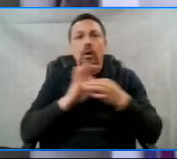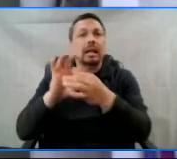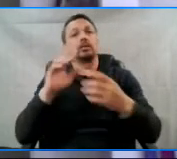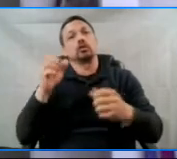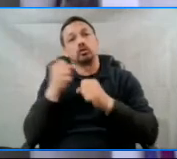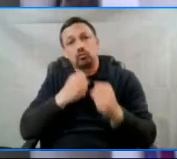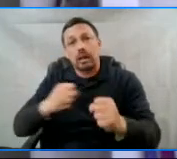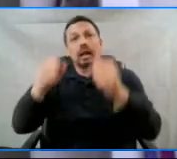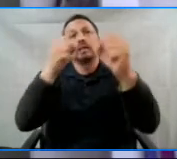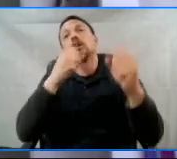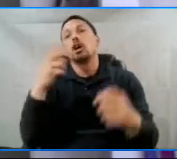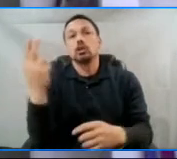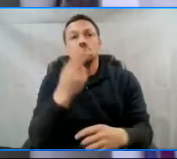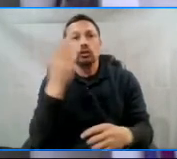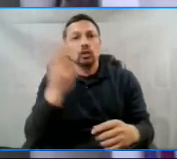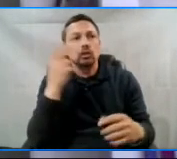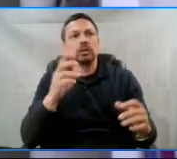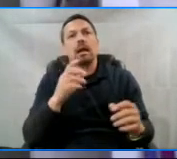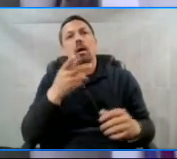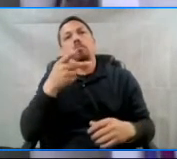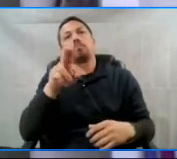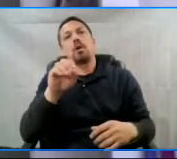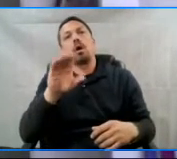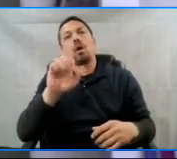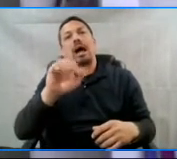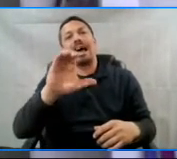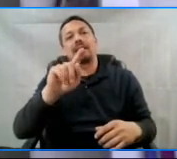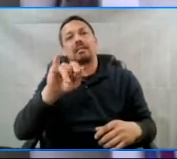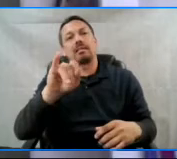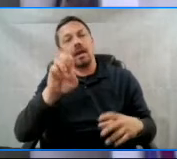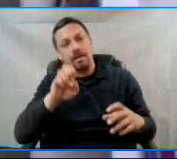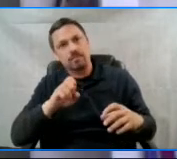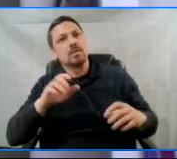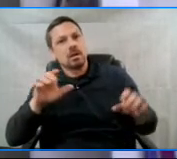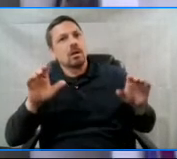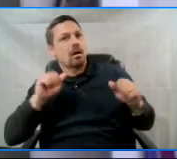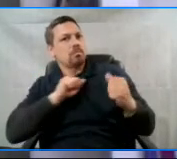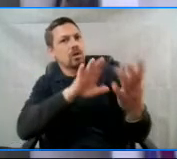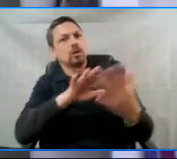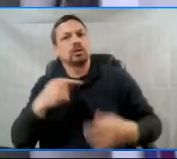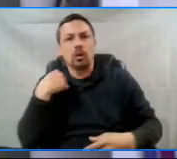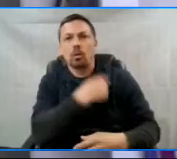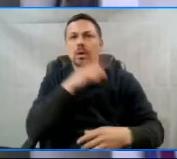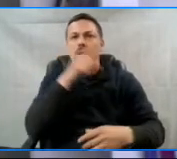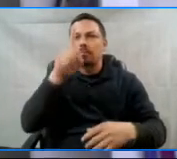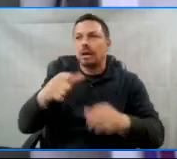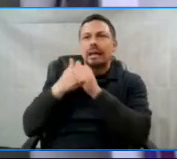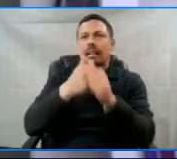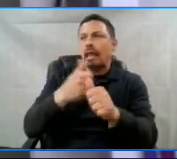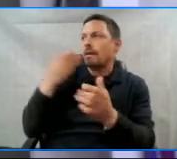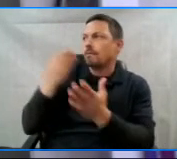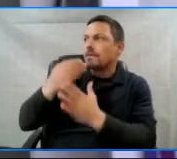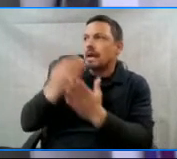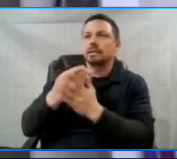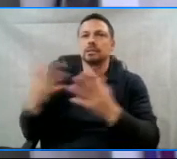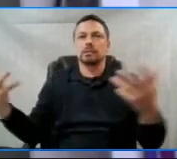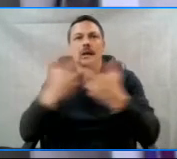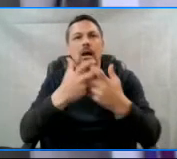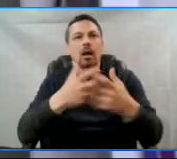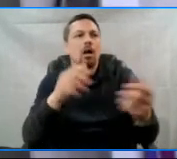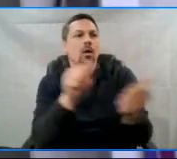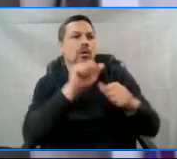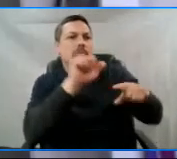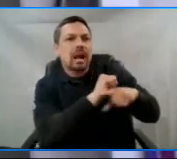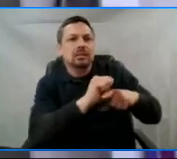both defense and proactive approaches. We need to continue the work of aligning funding partners and practitioners to ensure the resources